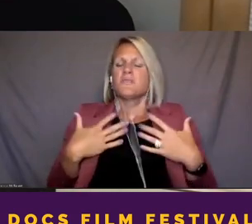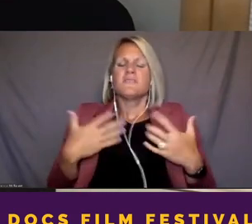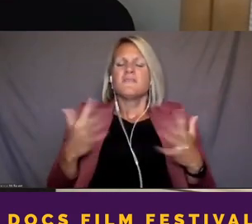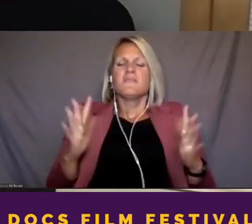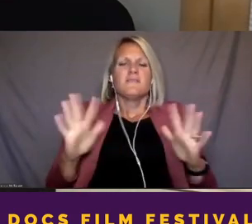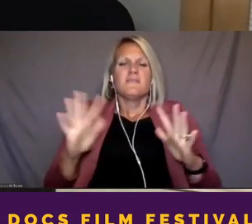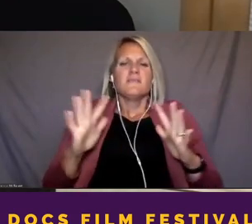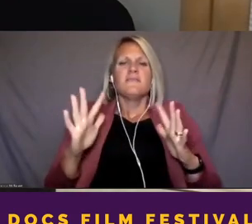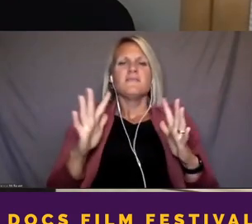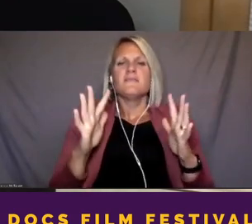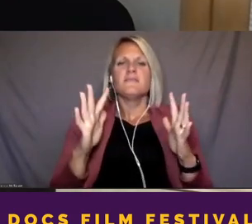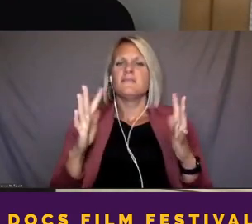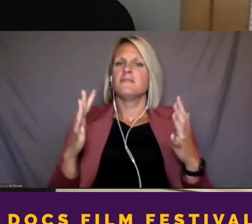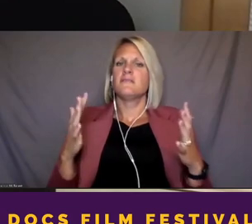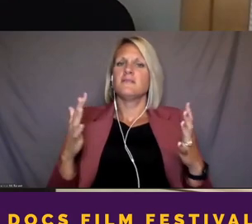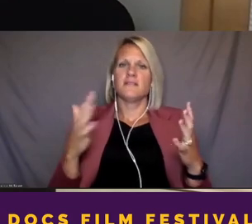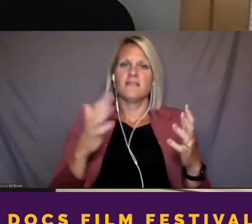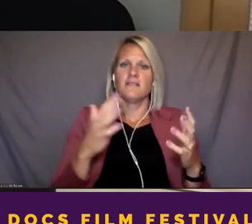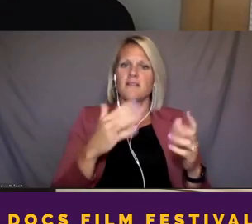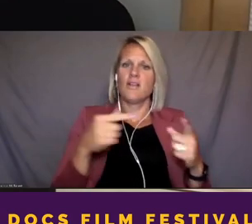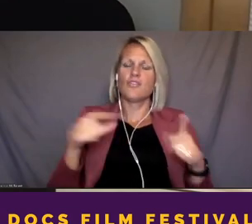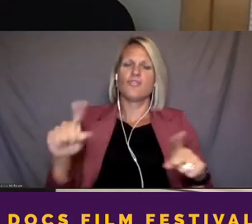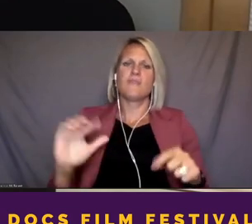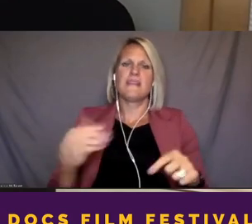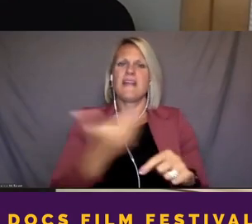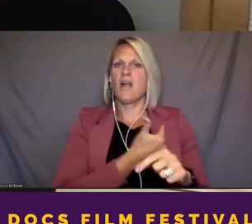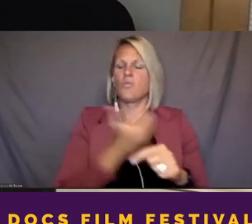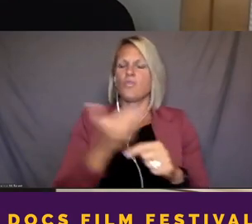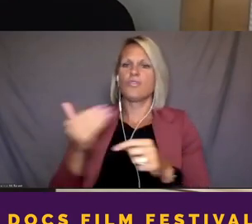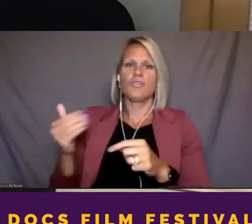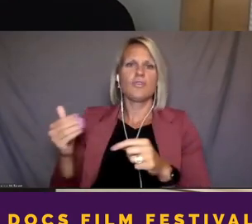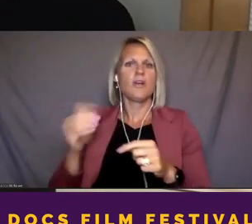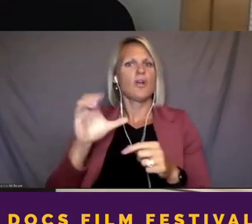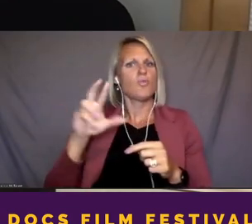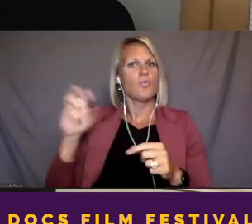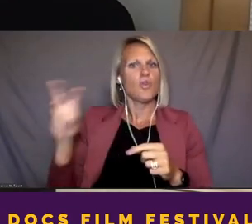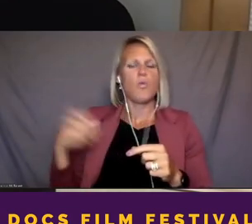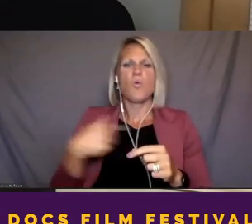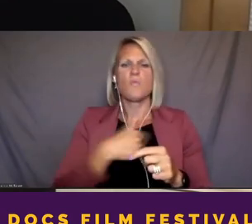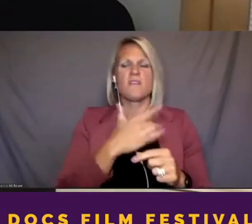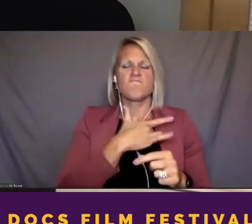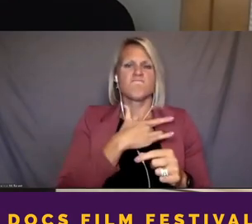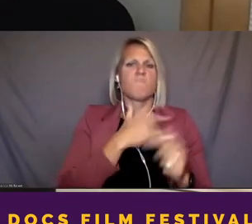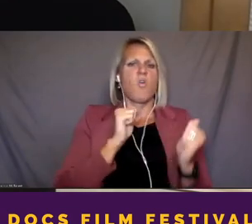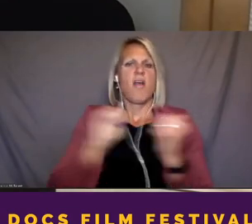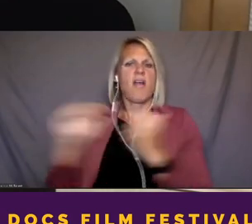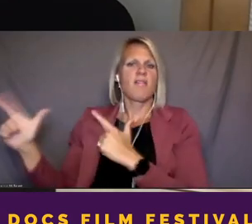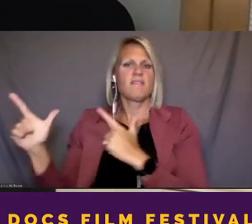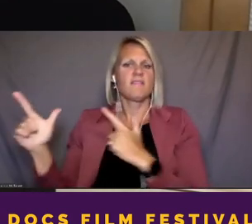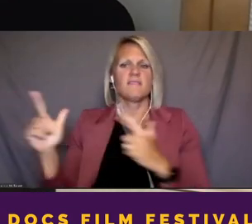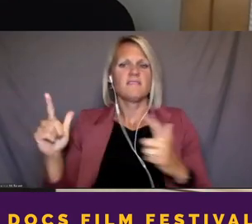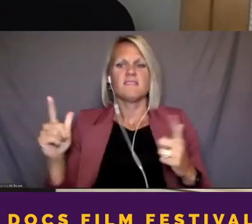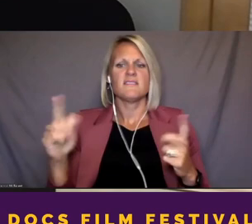dominoes, I guess, through our crew. And it really struck us as being